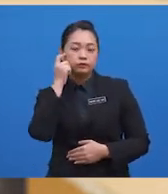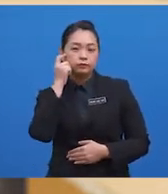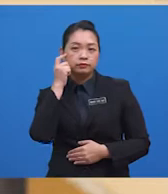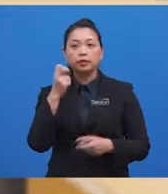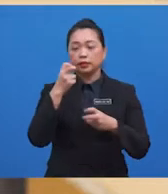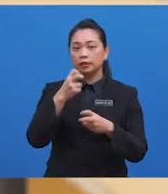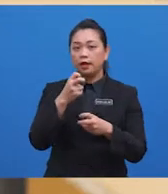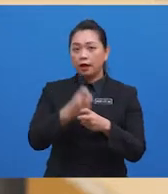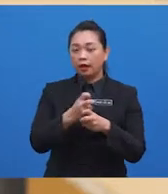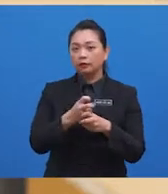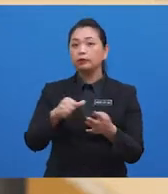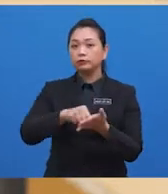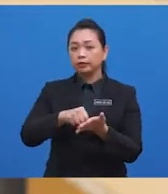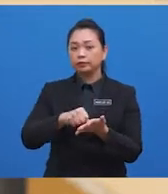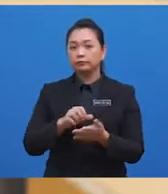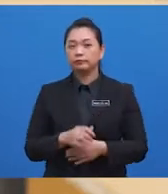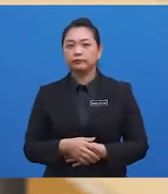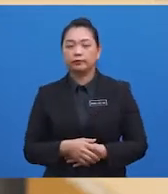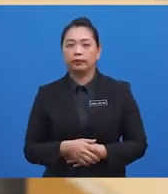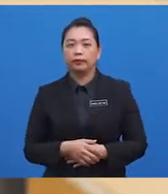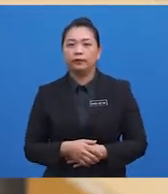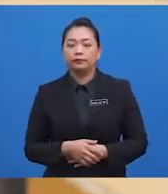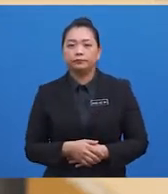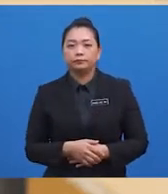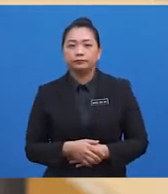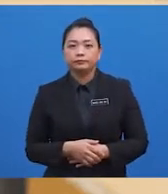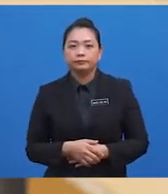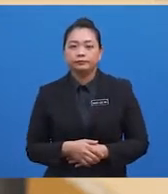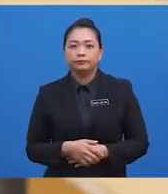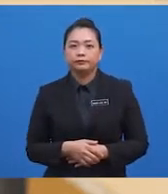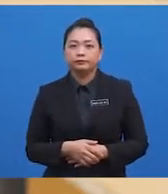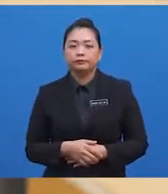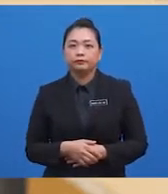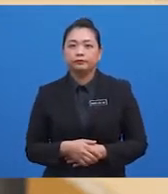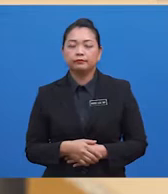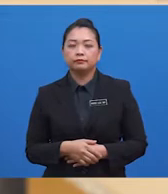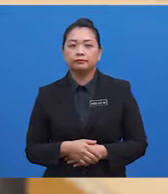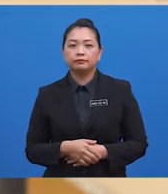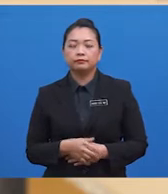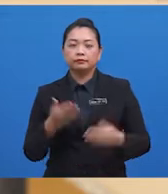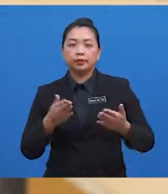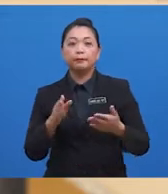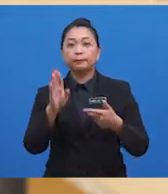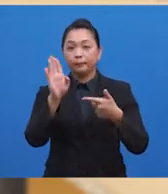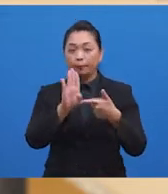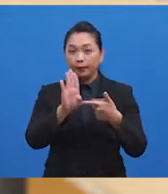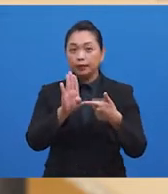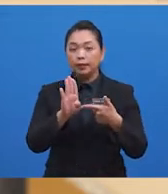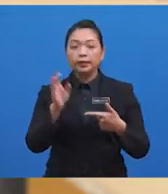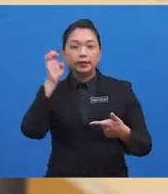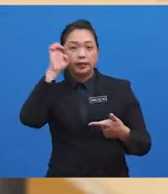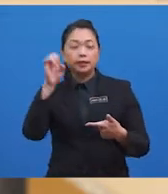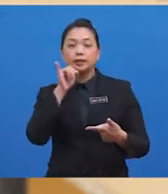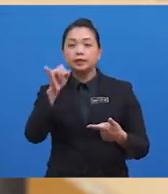drugs? Or is it B, he is an exemplary figure of the society, a doctor, hence prescribing a cocktail of drugs